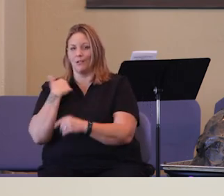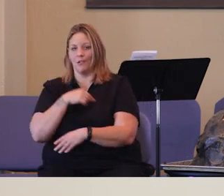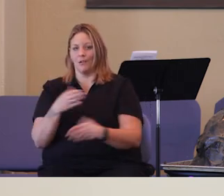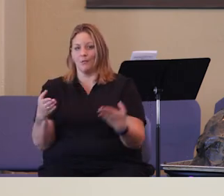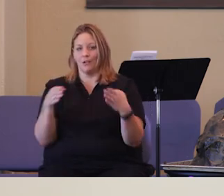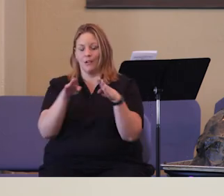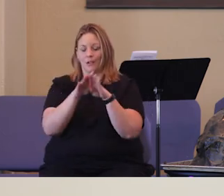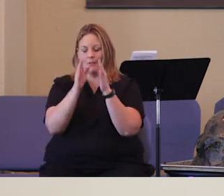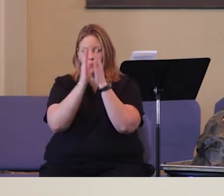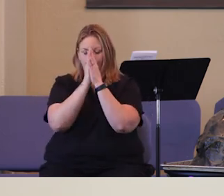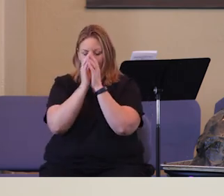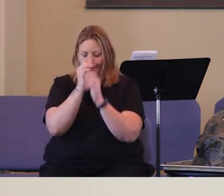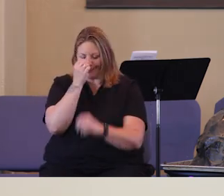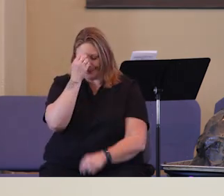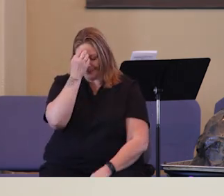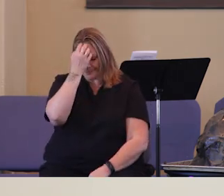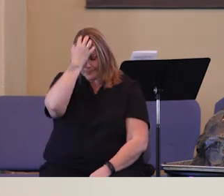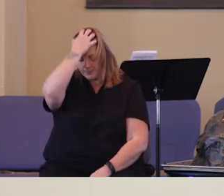Let's close in a word of prayer.